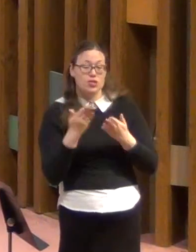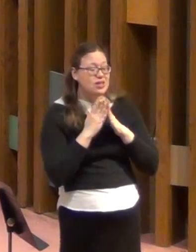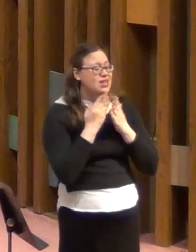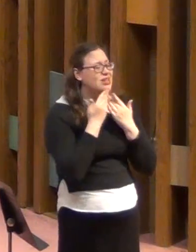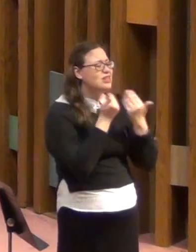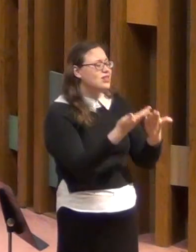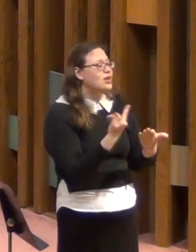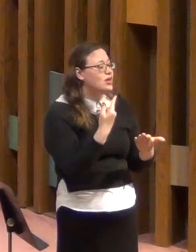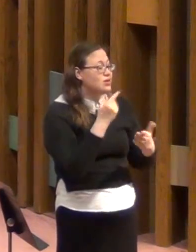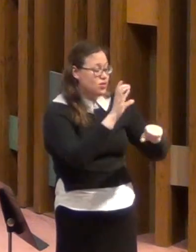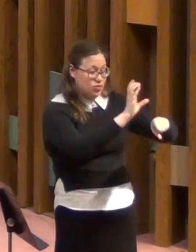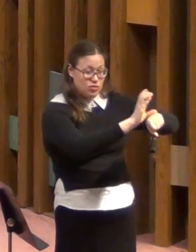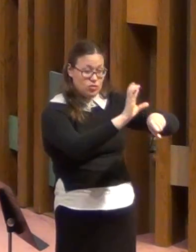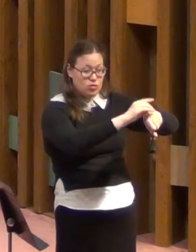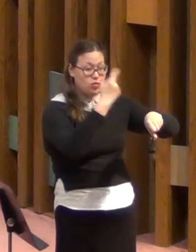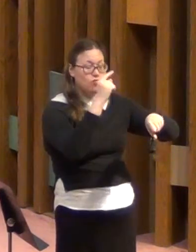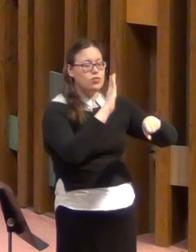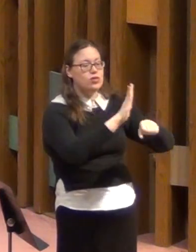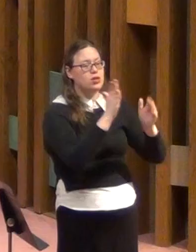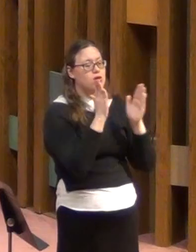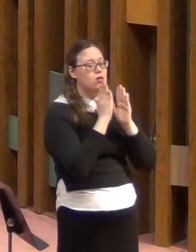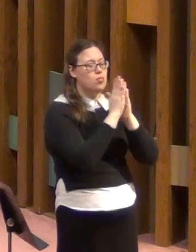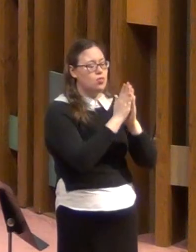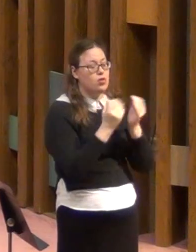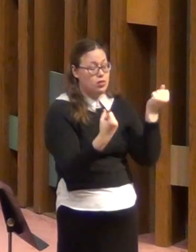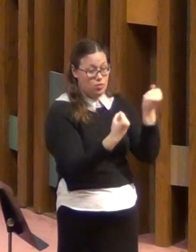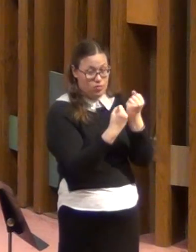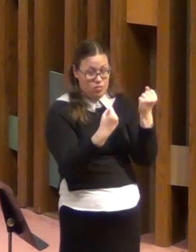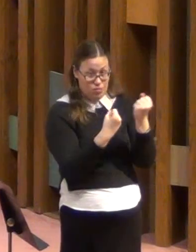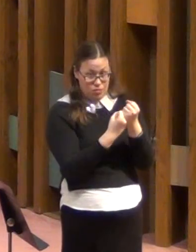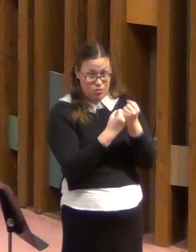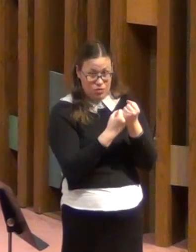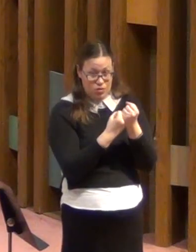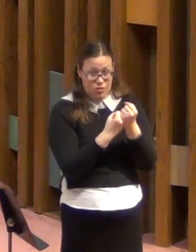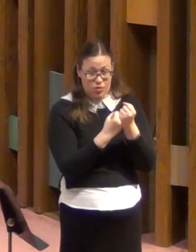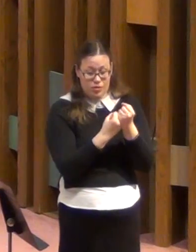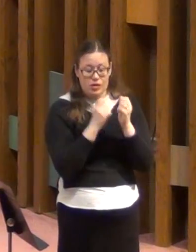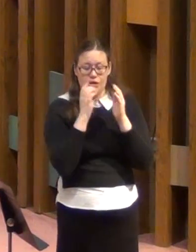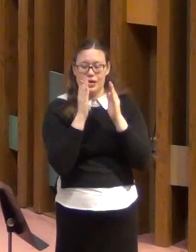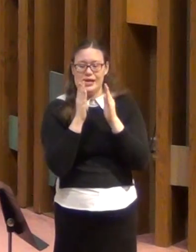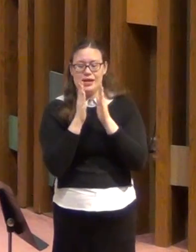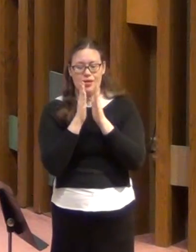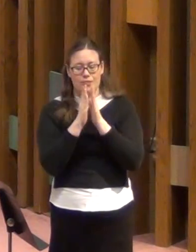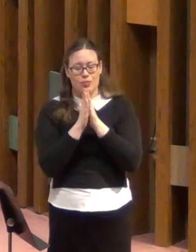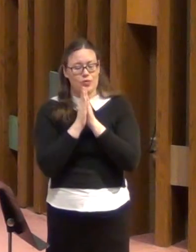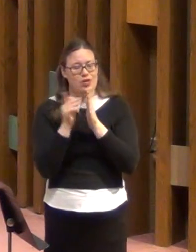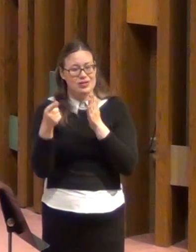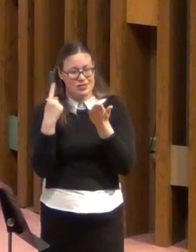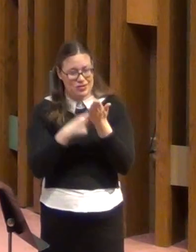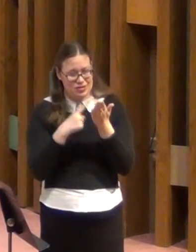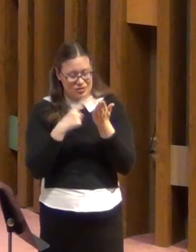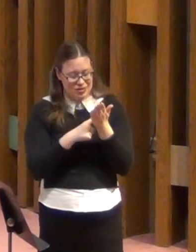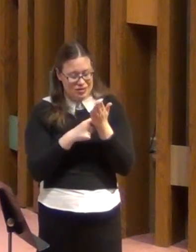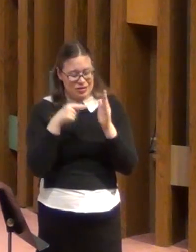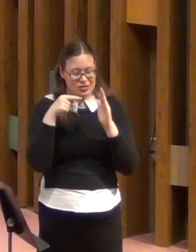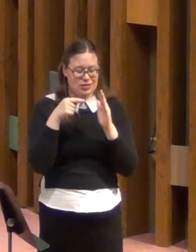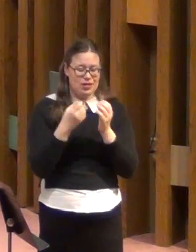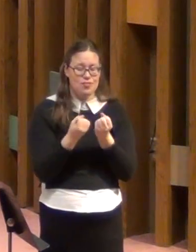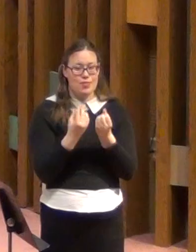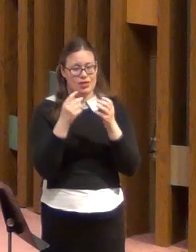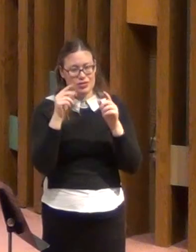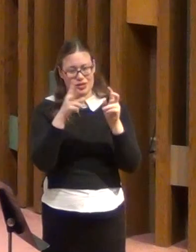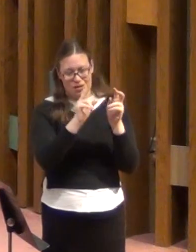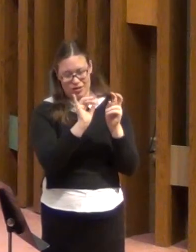prayer support. And prayer figures prominently in this passage. We tend to reflect on the